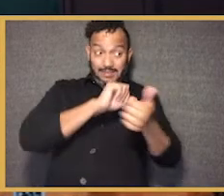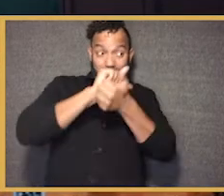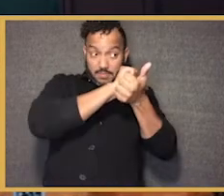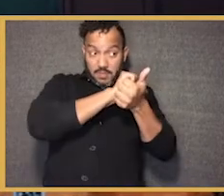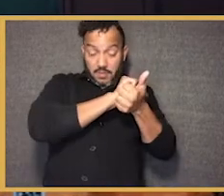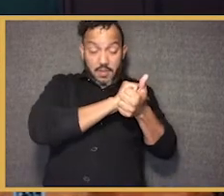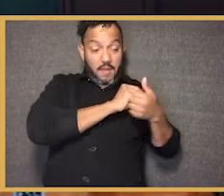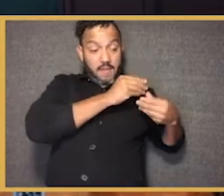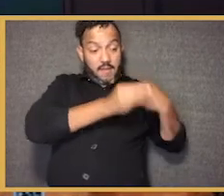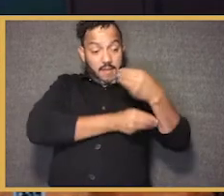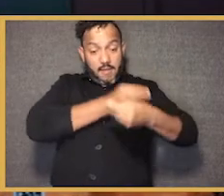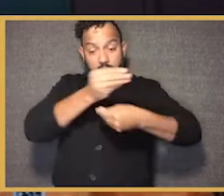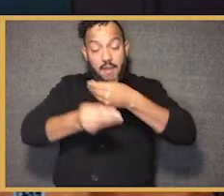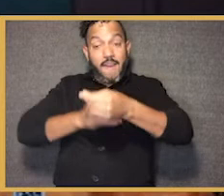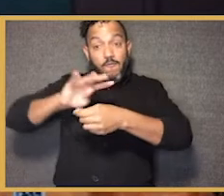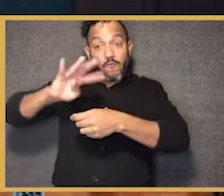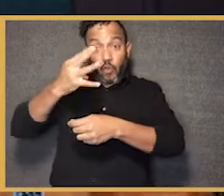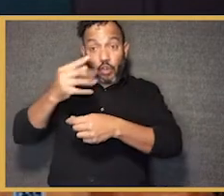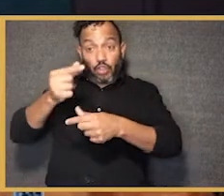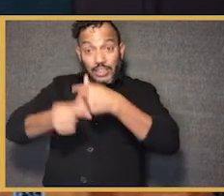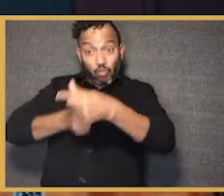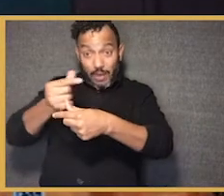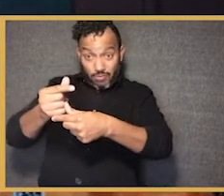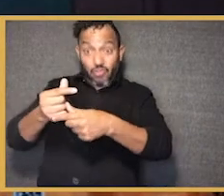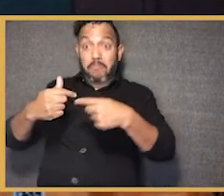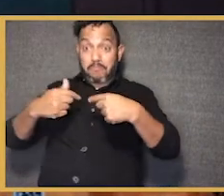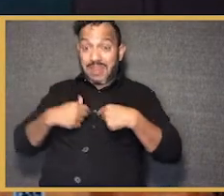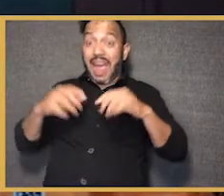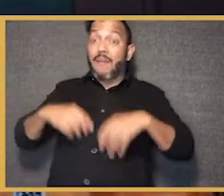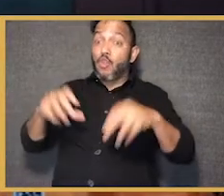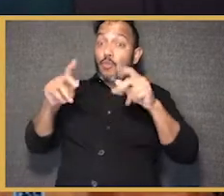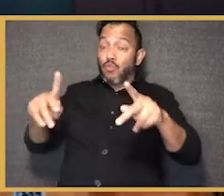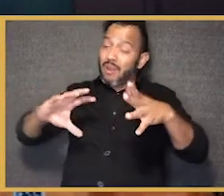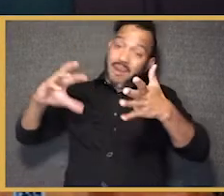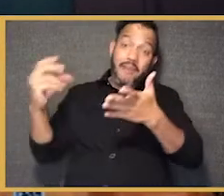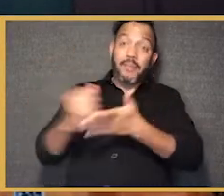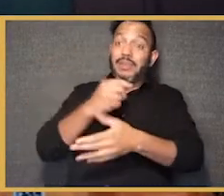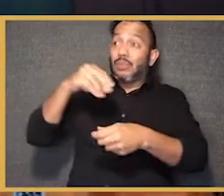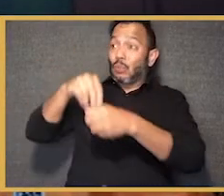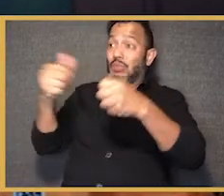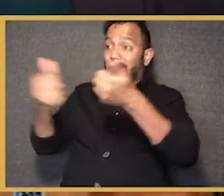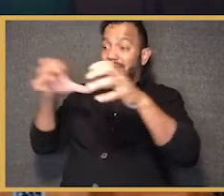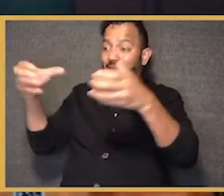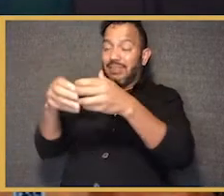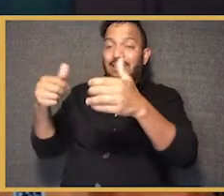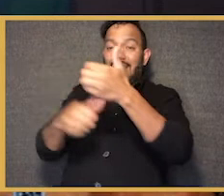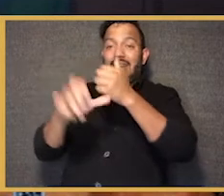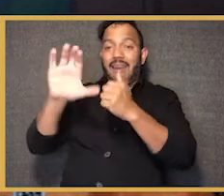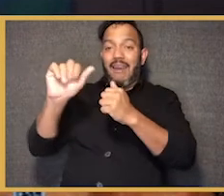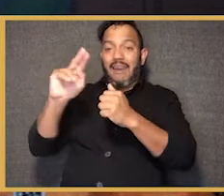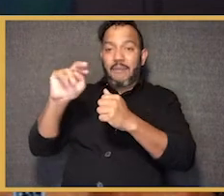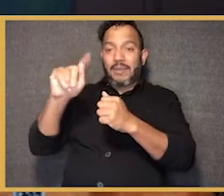from enslavement on that property to my having the privilege to serve in the cabinet